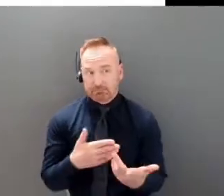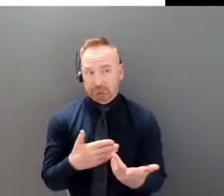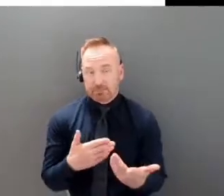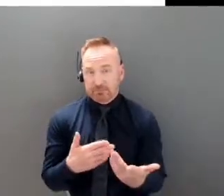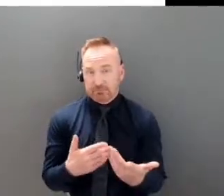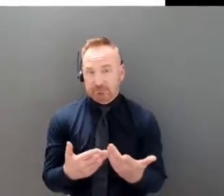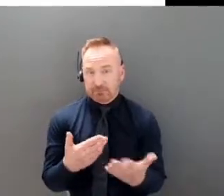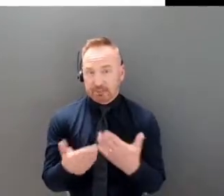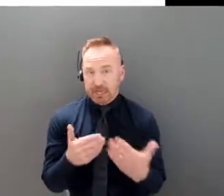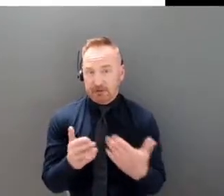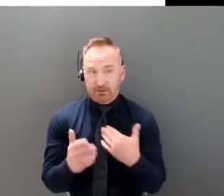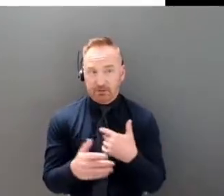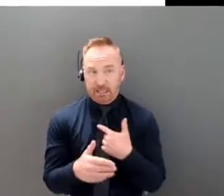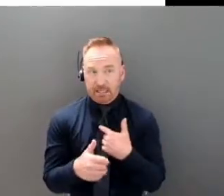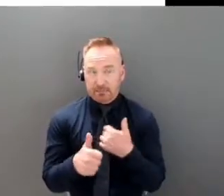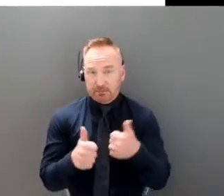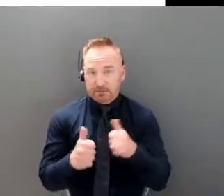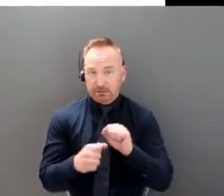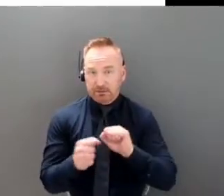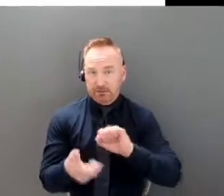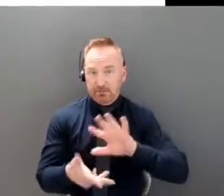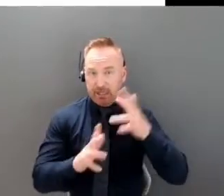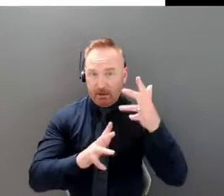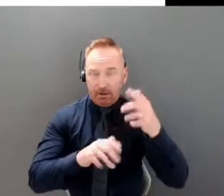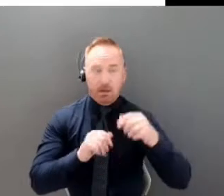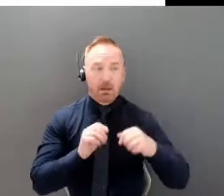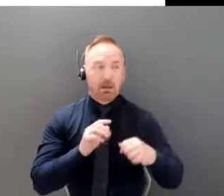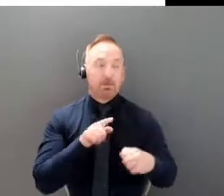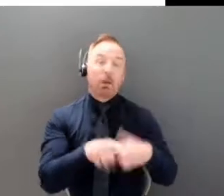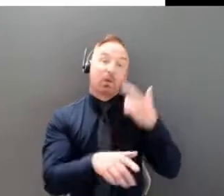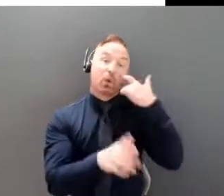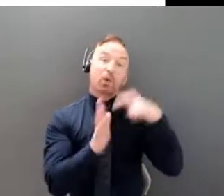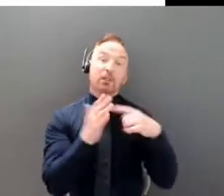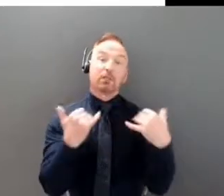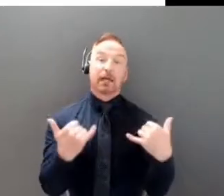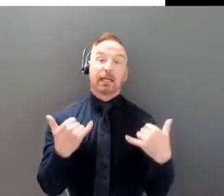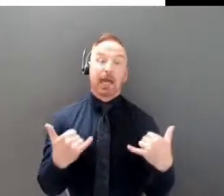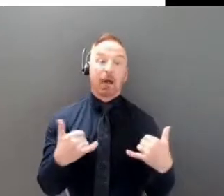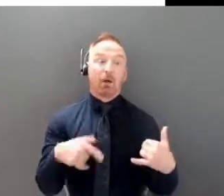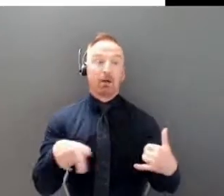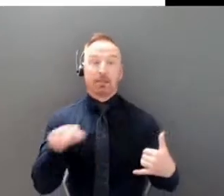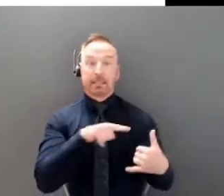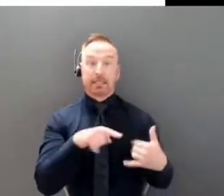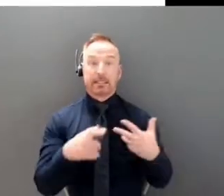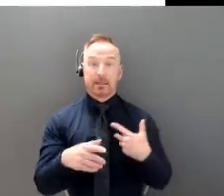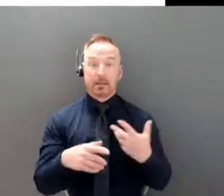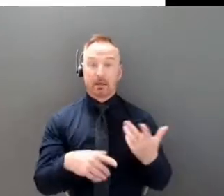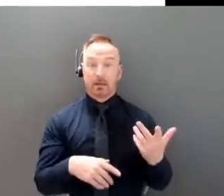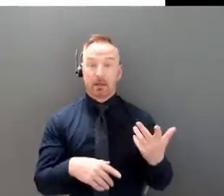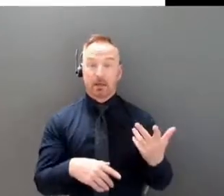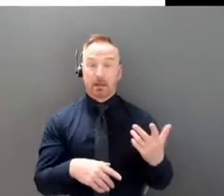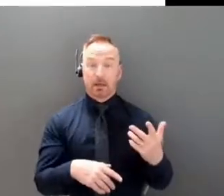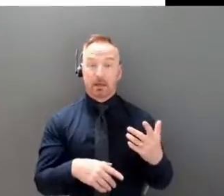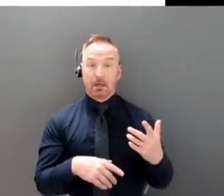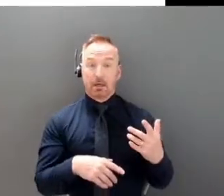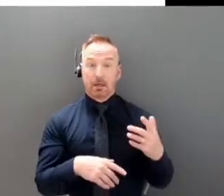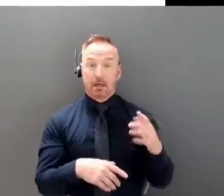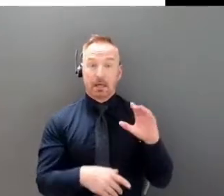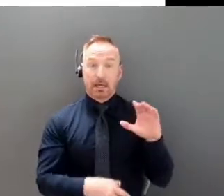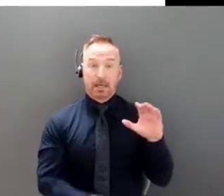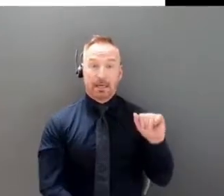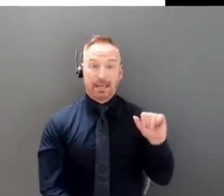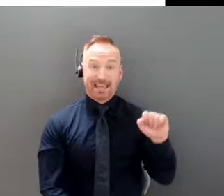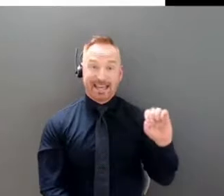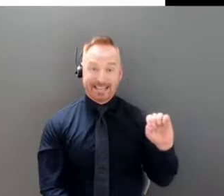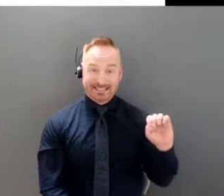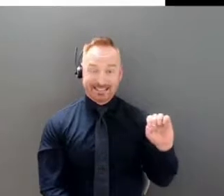You'll see now what's quite remarkable actually is the relative number of cases that relatively